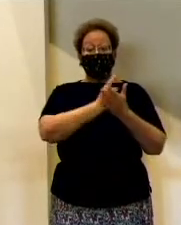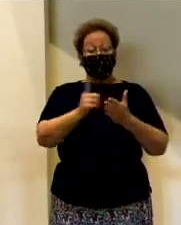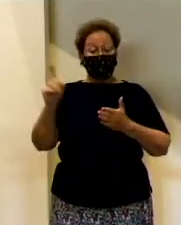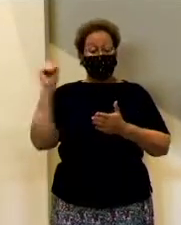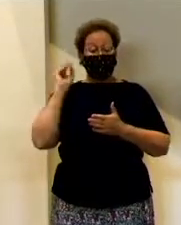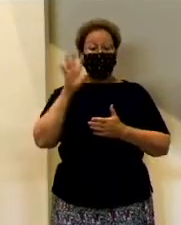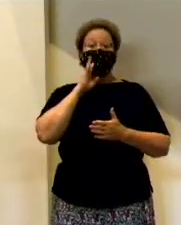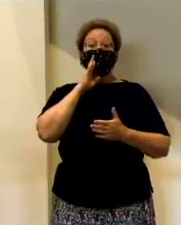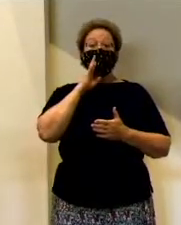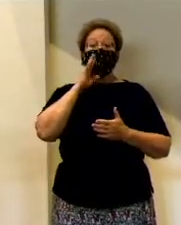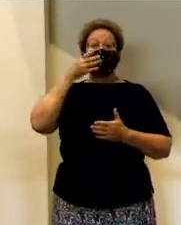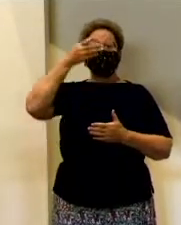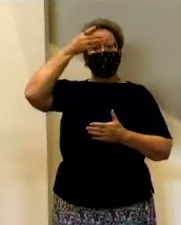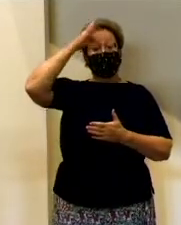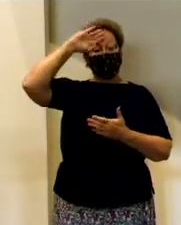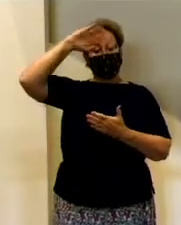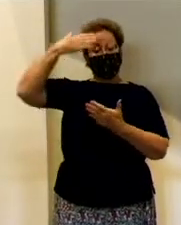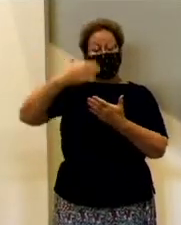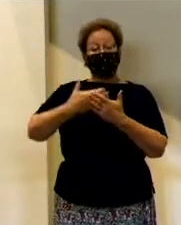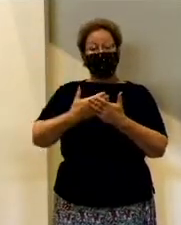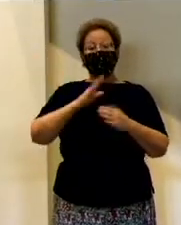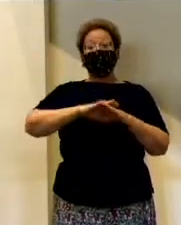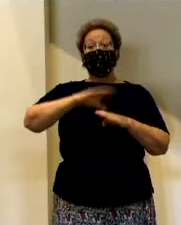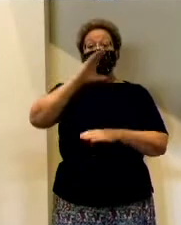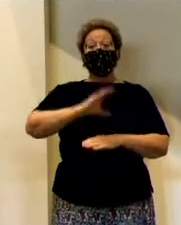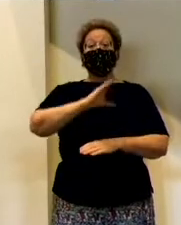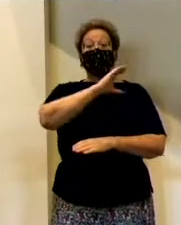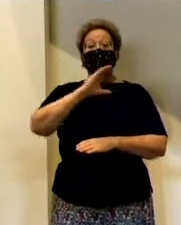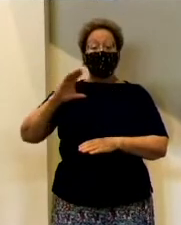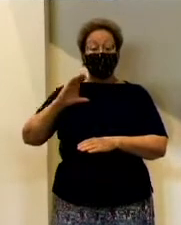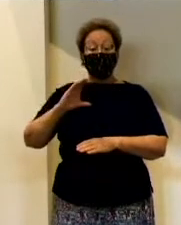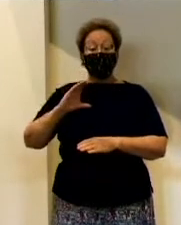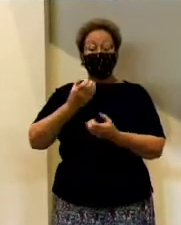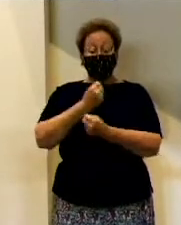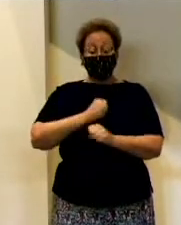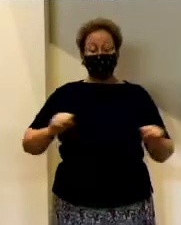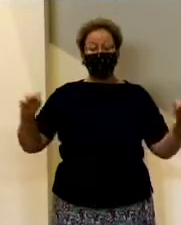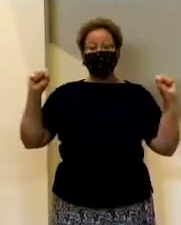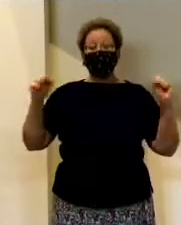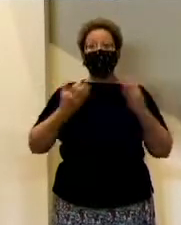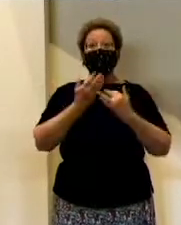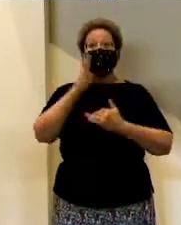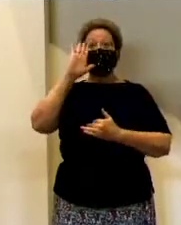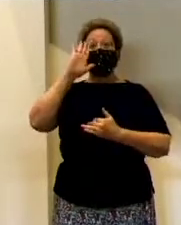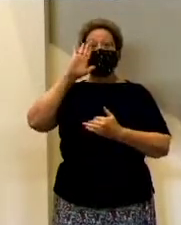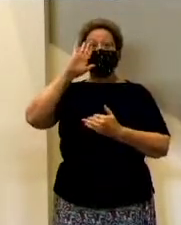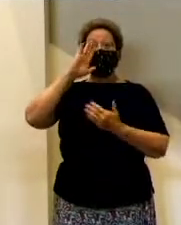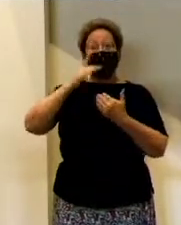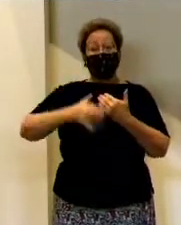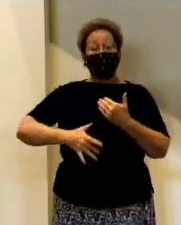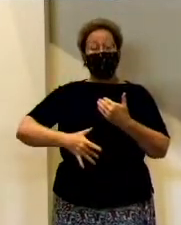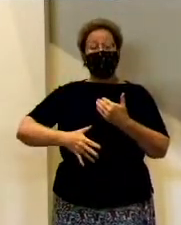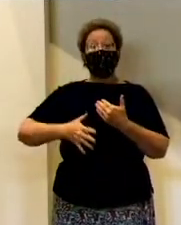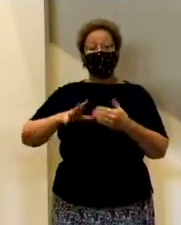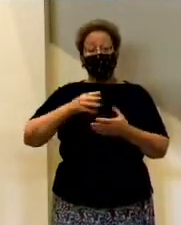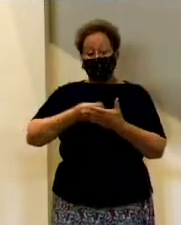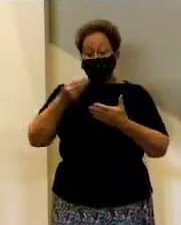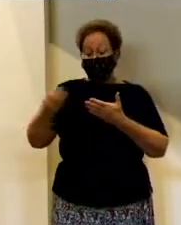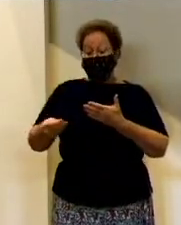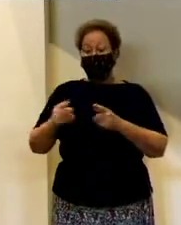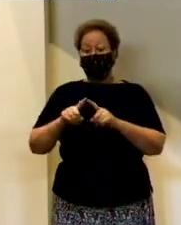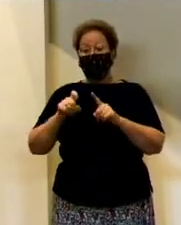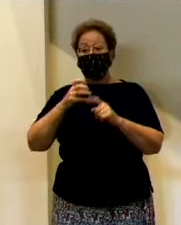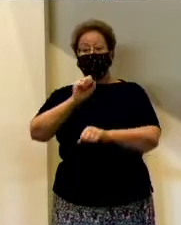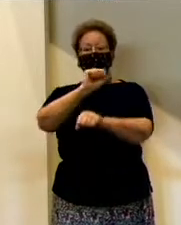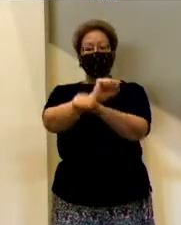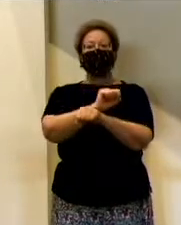we looked at how God the Son, through his death on the cross, redeemed us through his blood so that he could buy us back from our